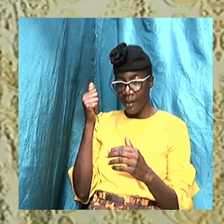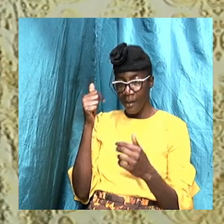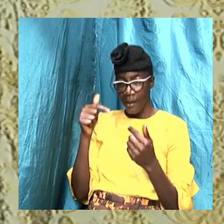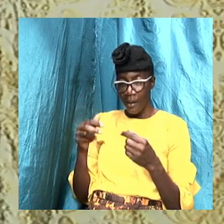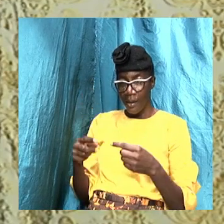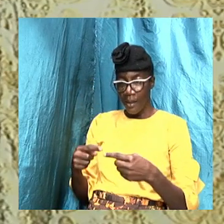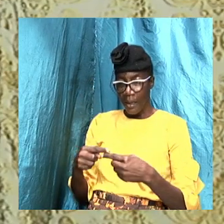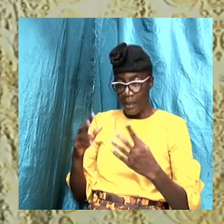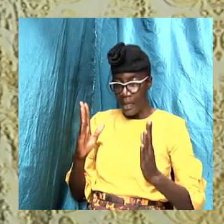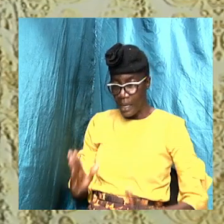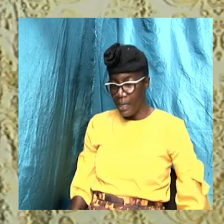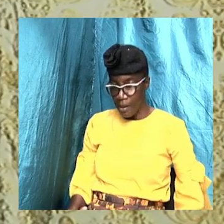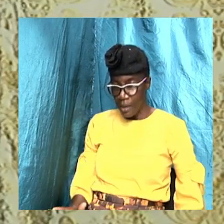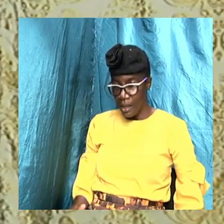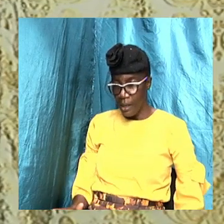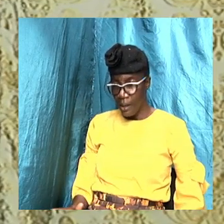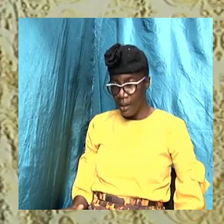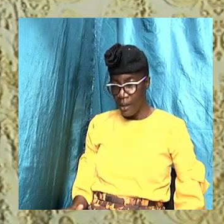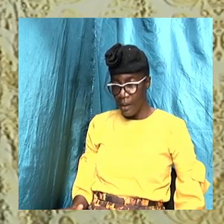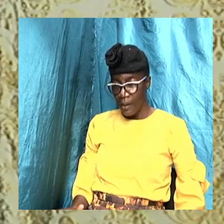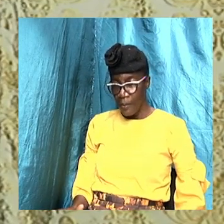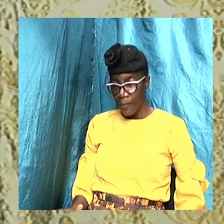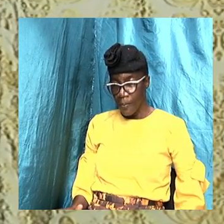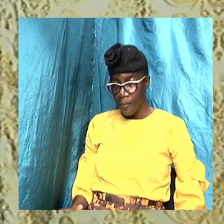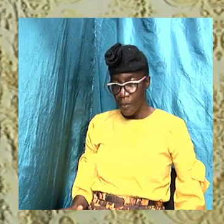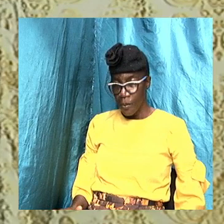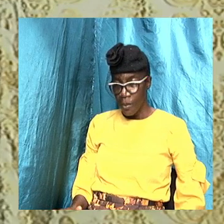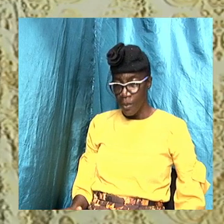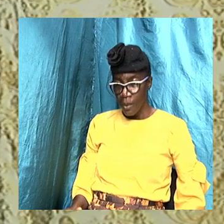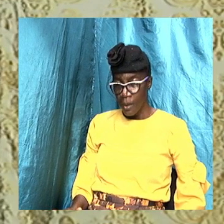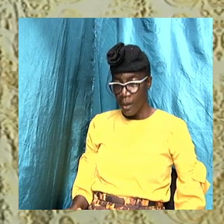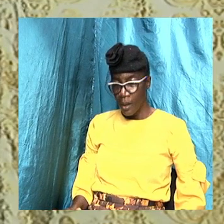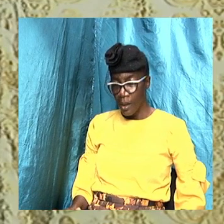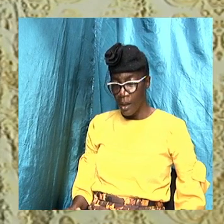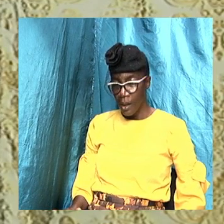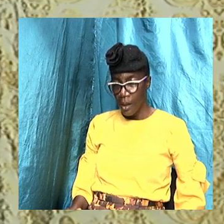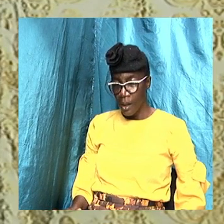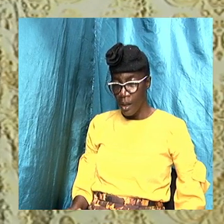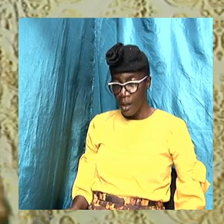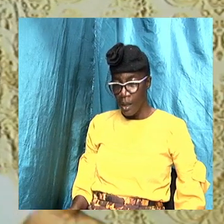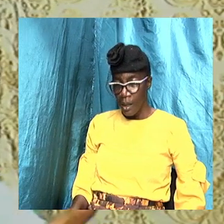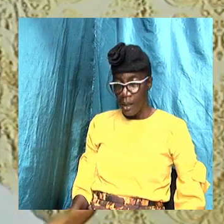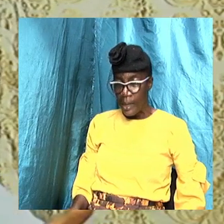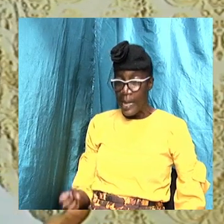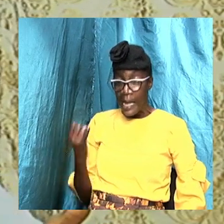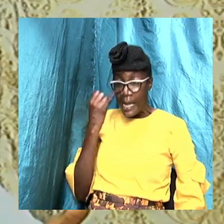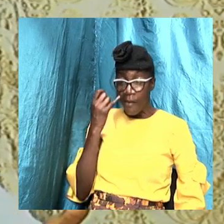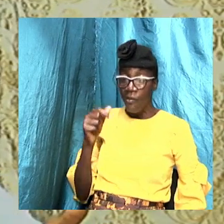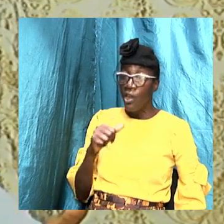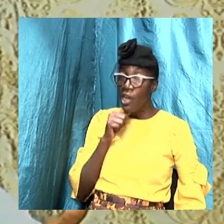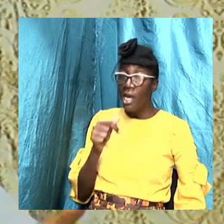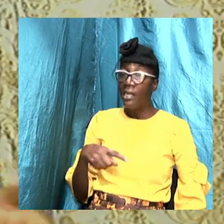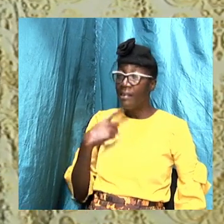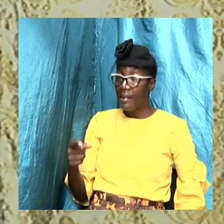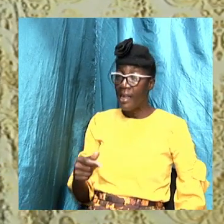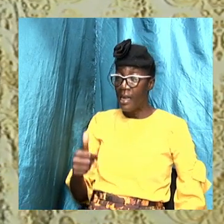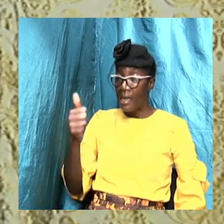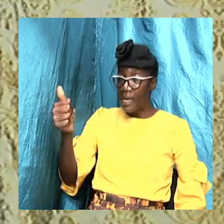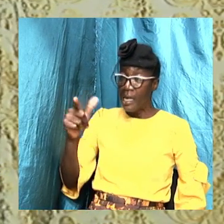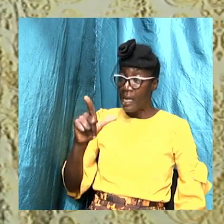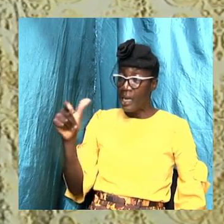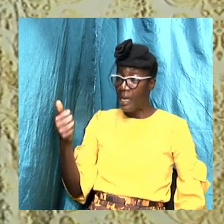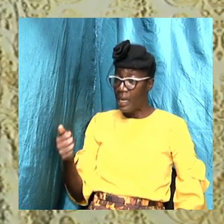radicals, you know. What they are doing now is that if you're not saying Allah is dead.